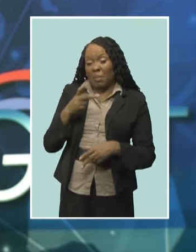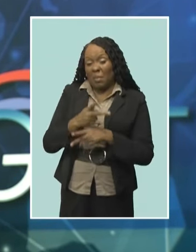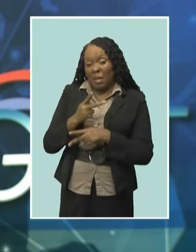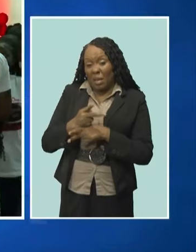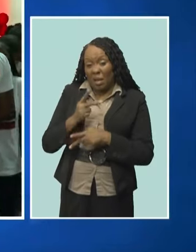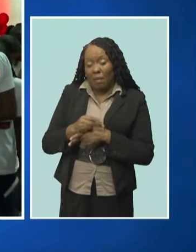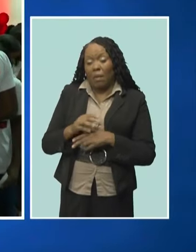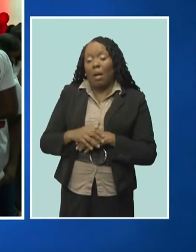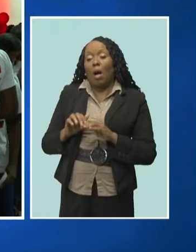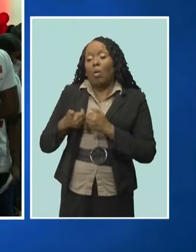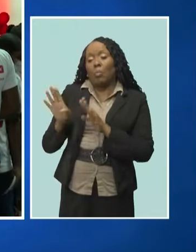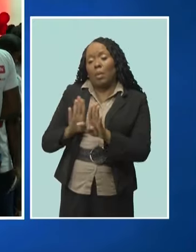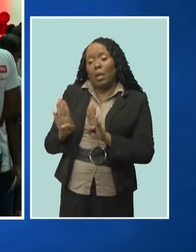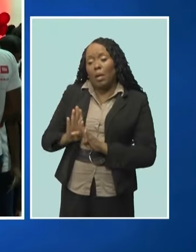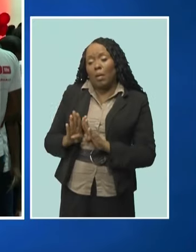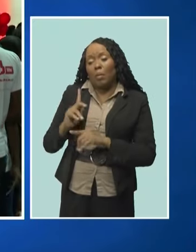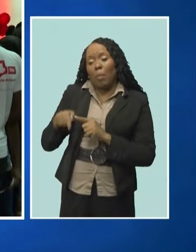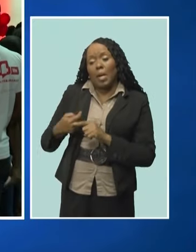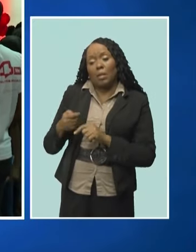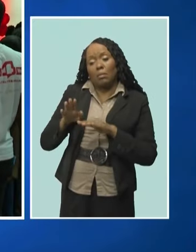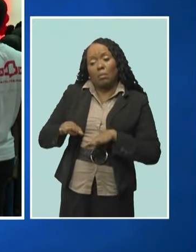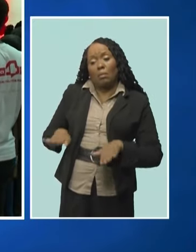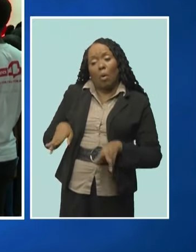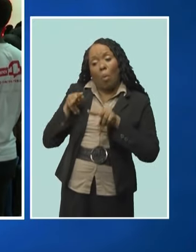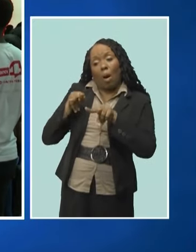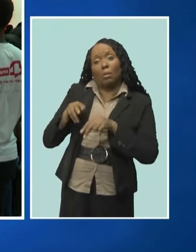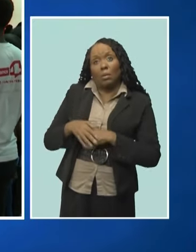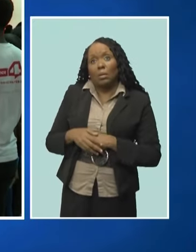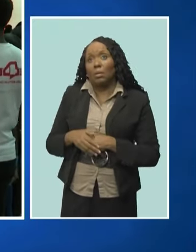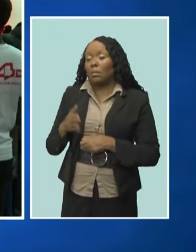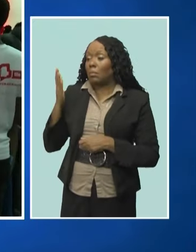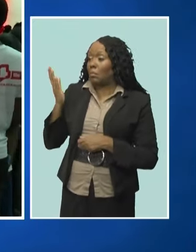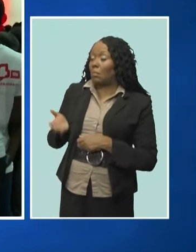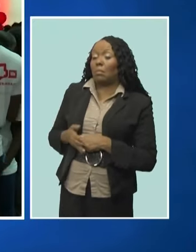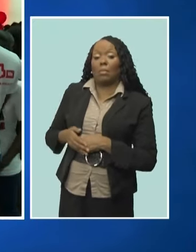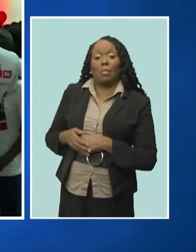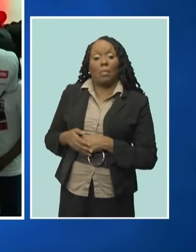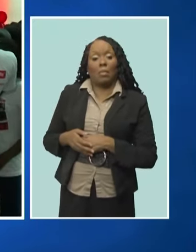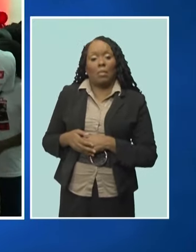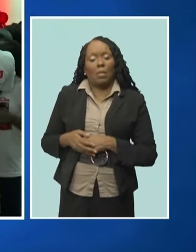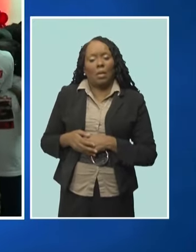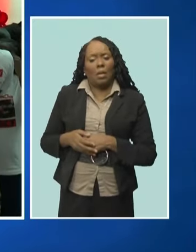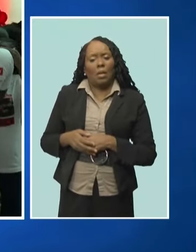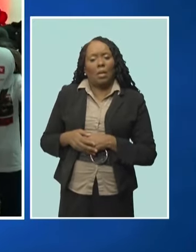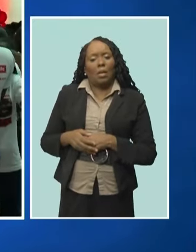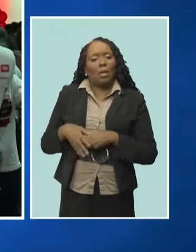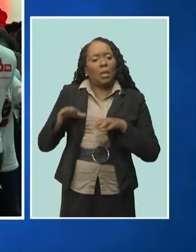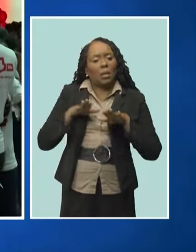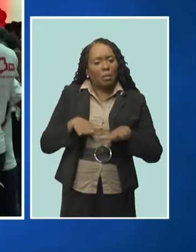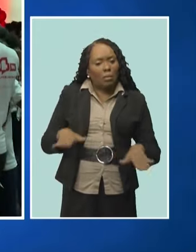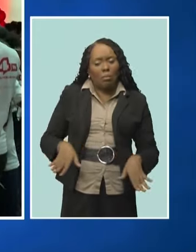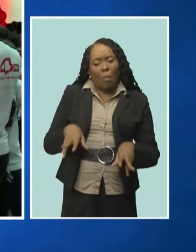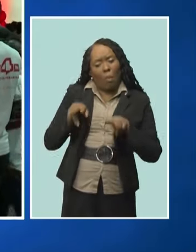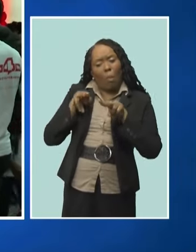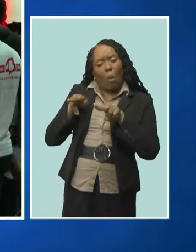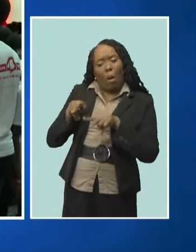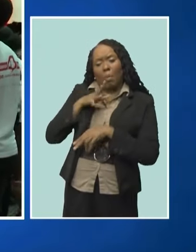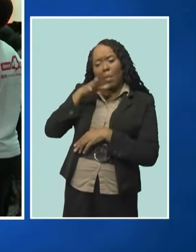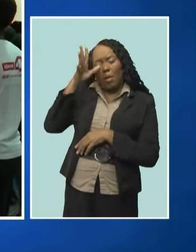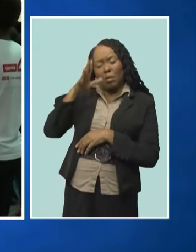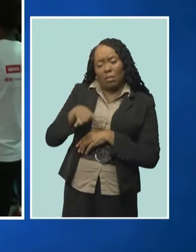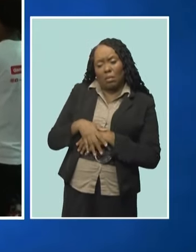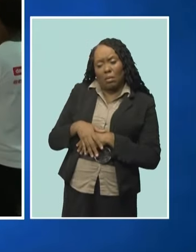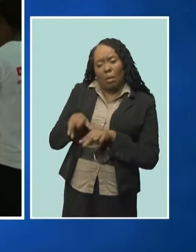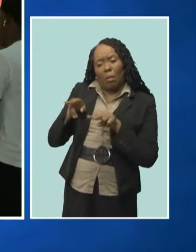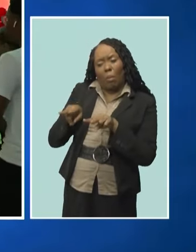We advise parents obviously that they must understand that children model their behaviours, what they see they tend to do.